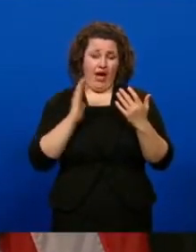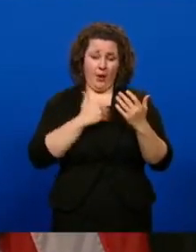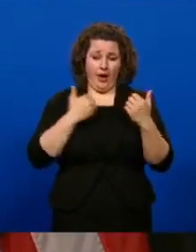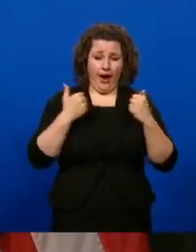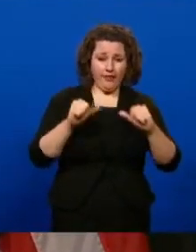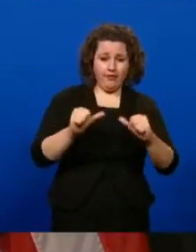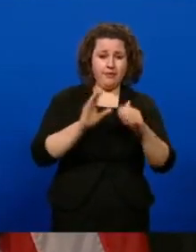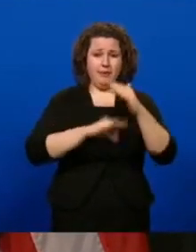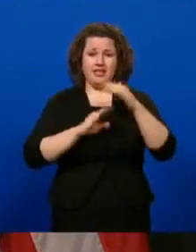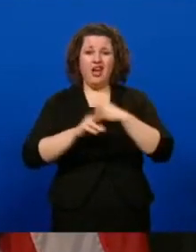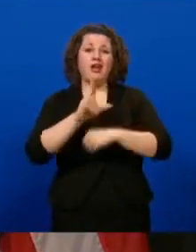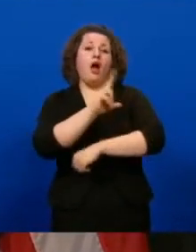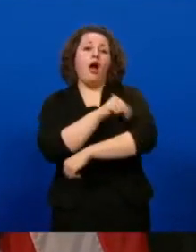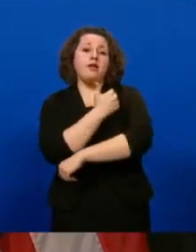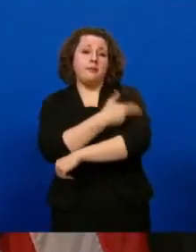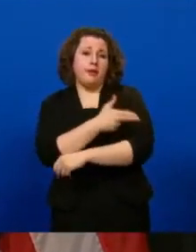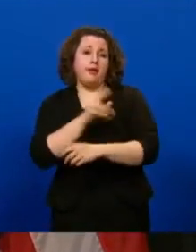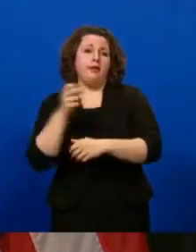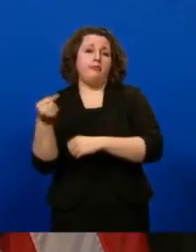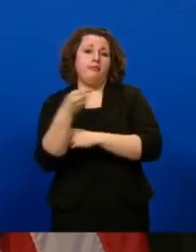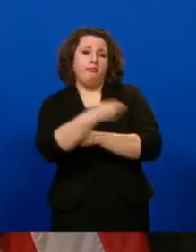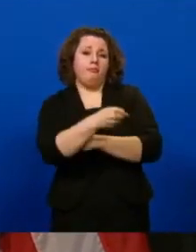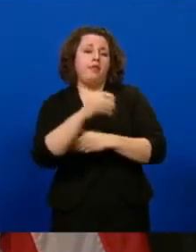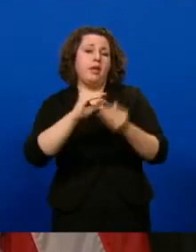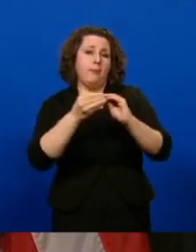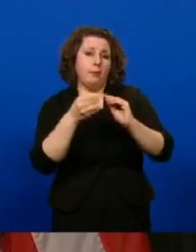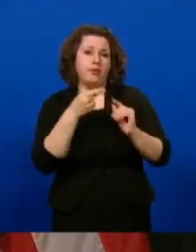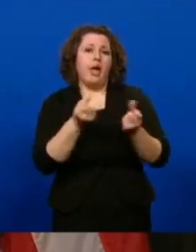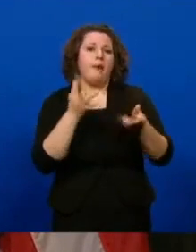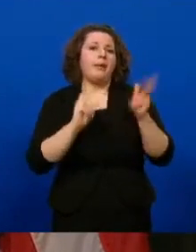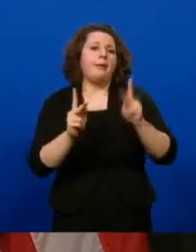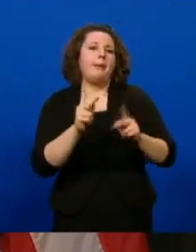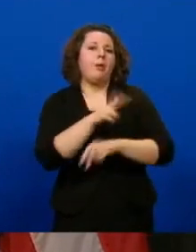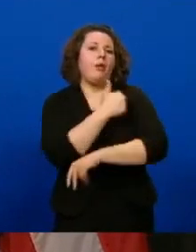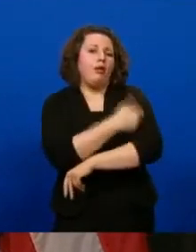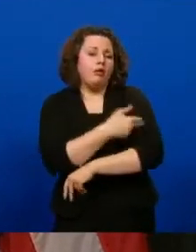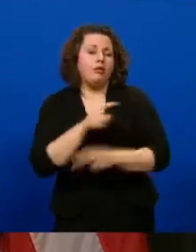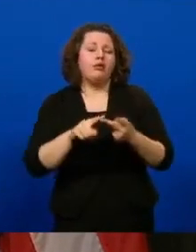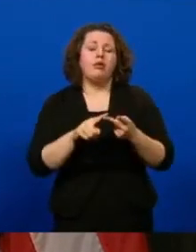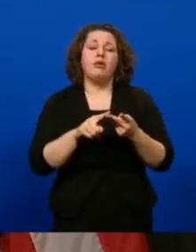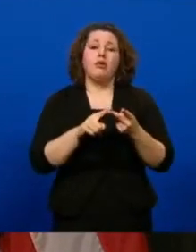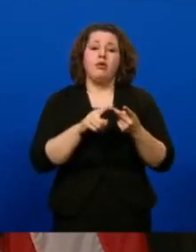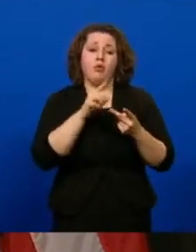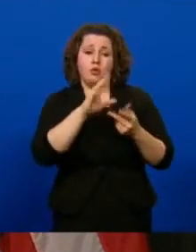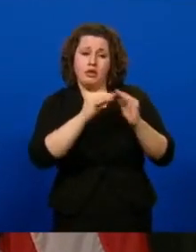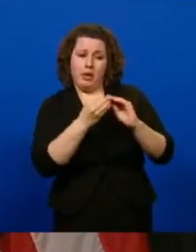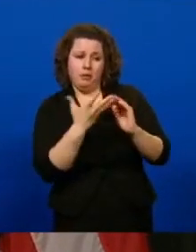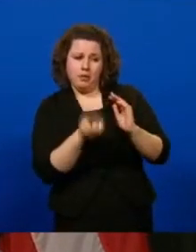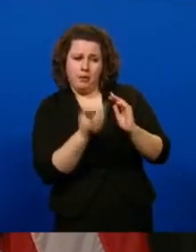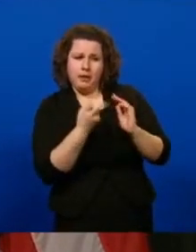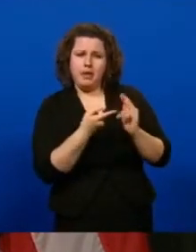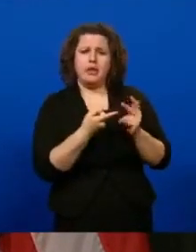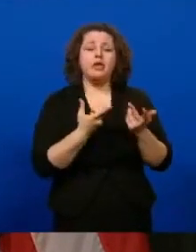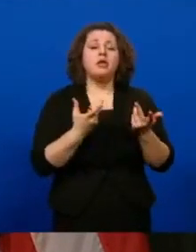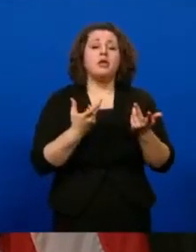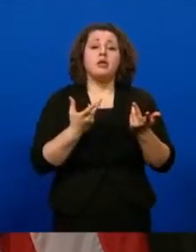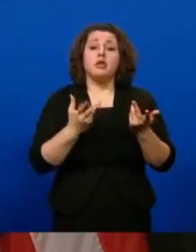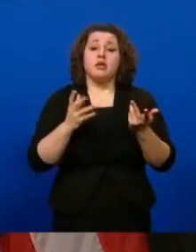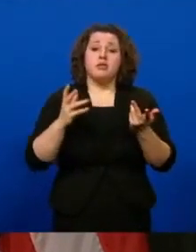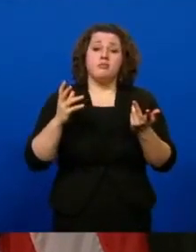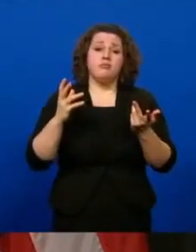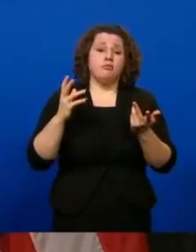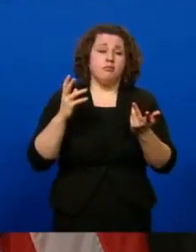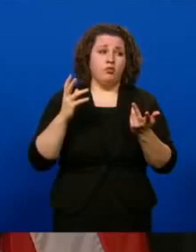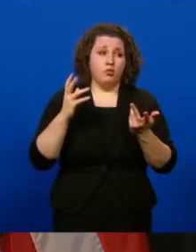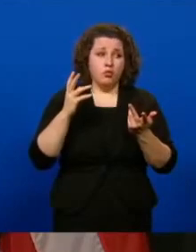is just hospitalizations. And because, you know, who's going in, what do those numbers look like? We were seeing significant